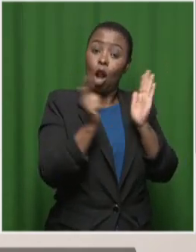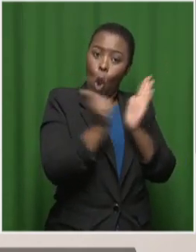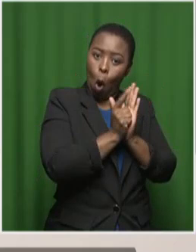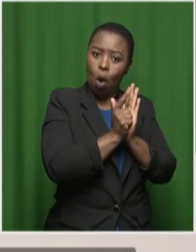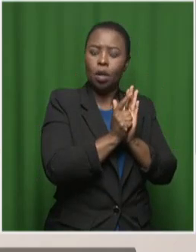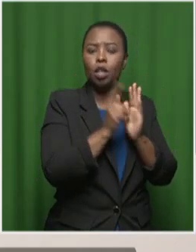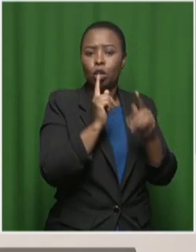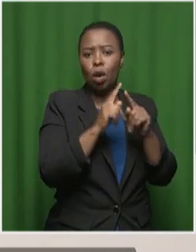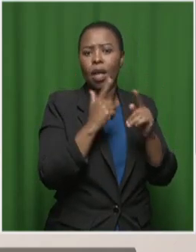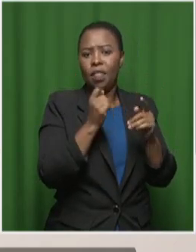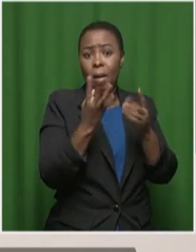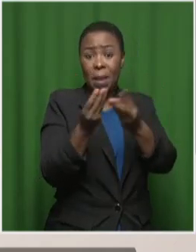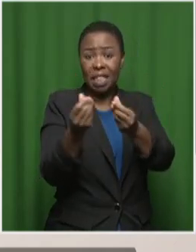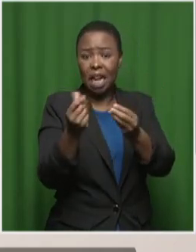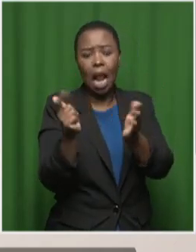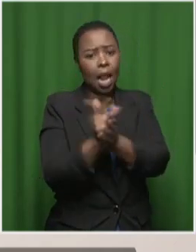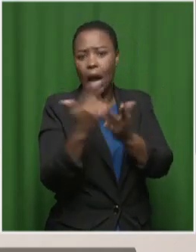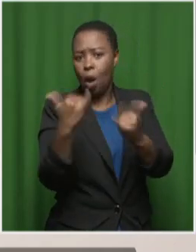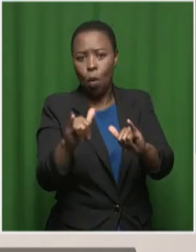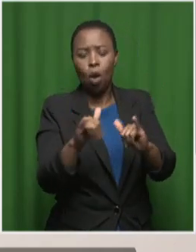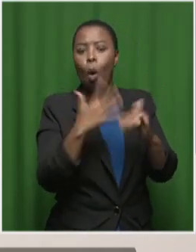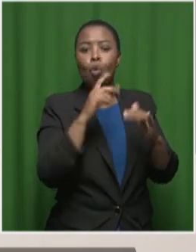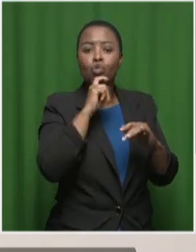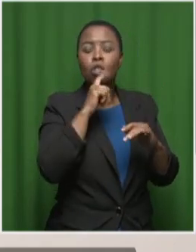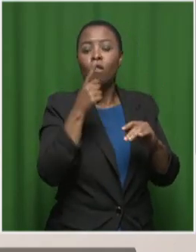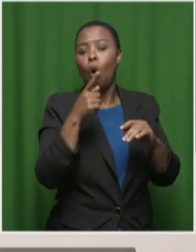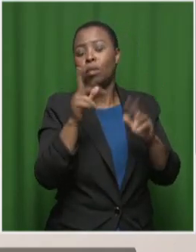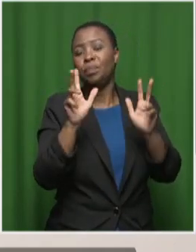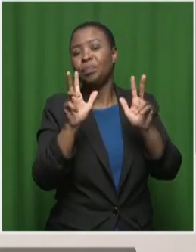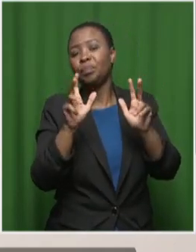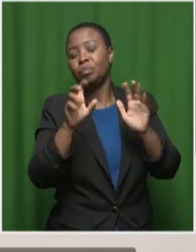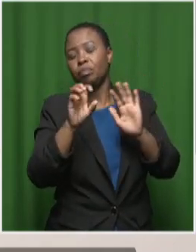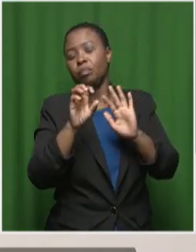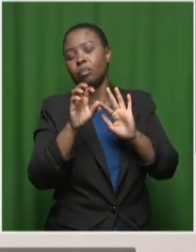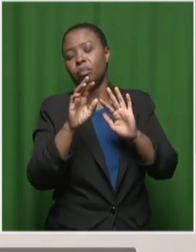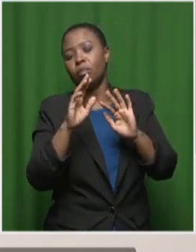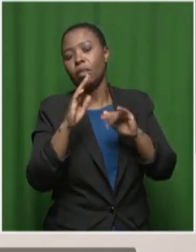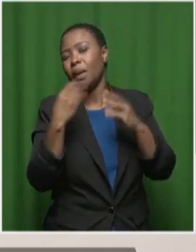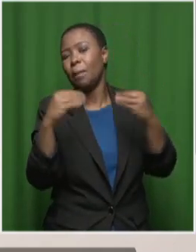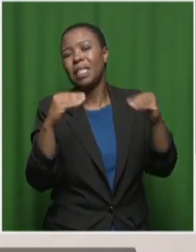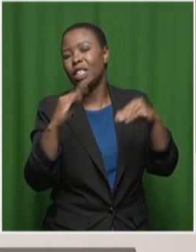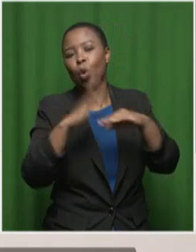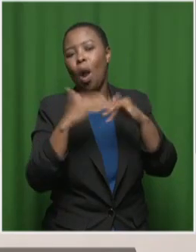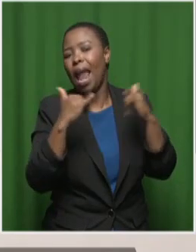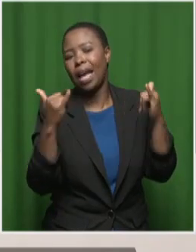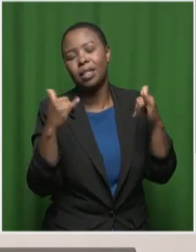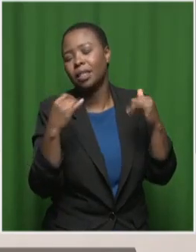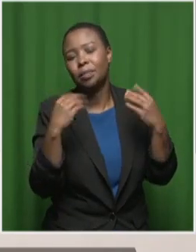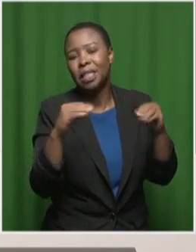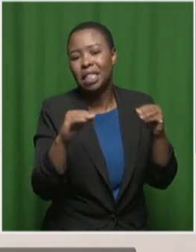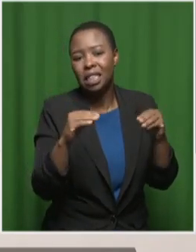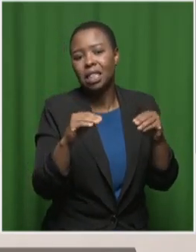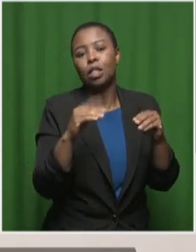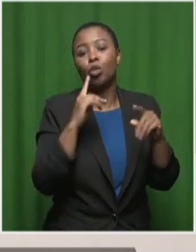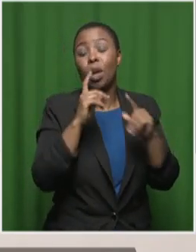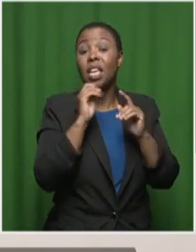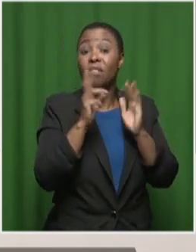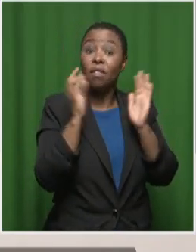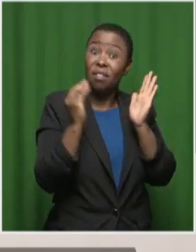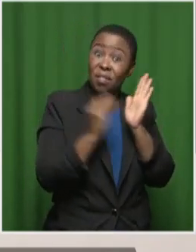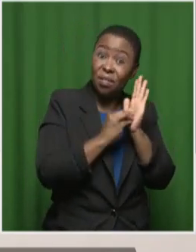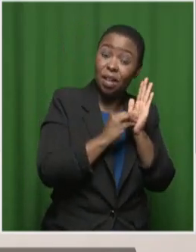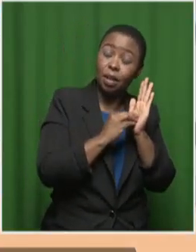produce that kind of material or to use it for commercial gain in any way. And I don't think anyone can argue against those kind of regulations.